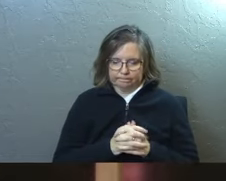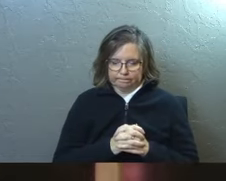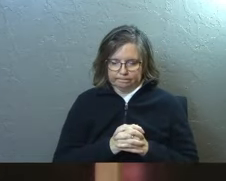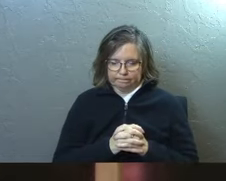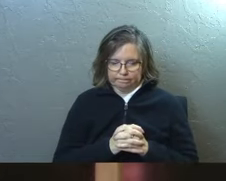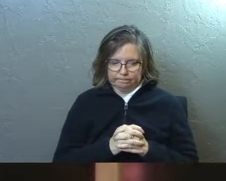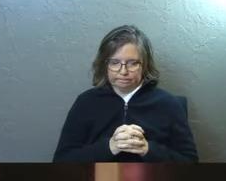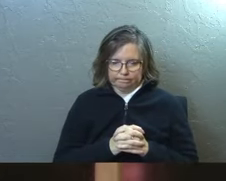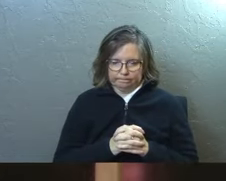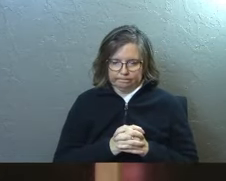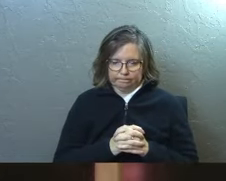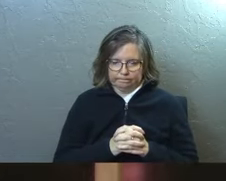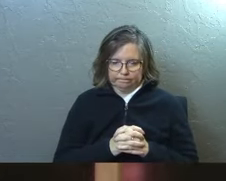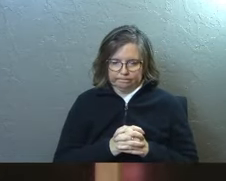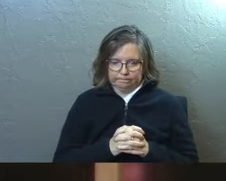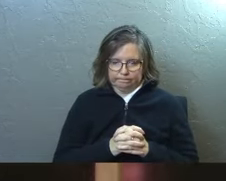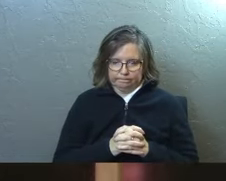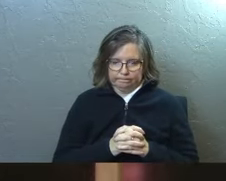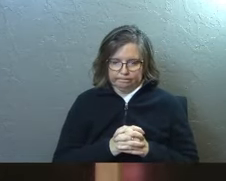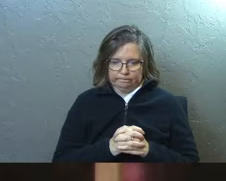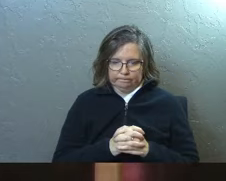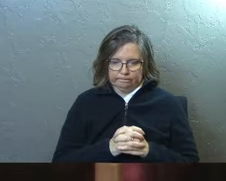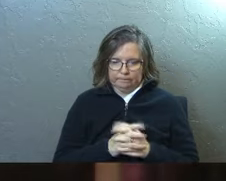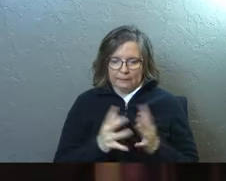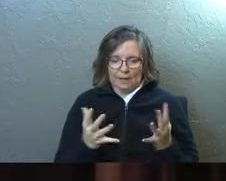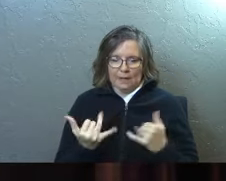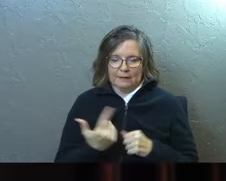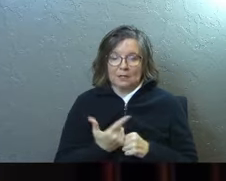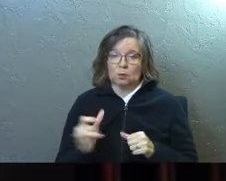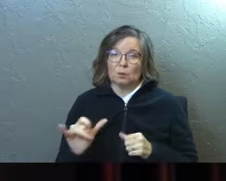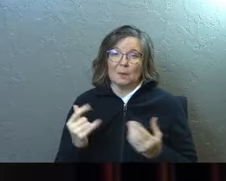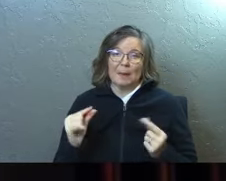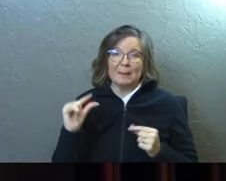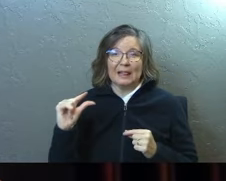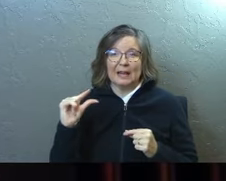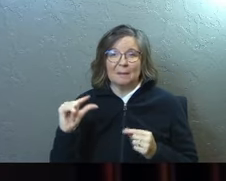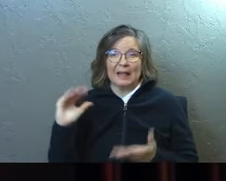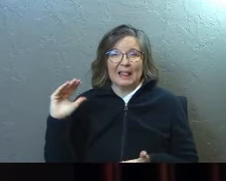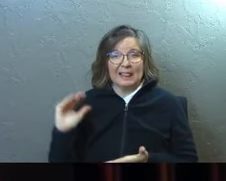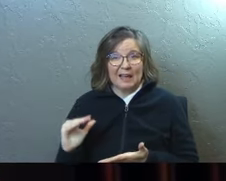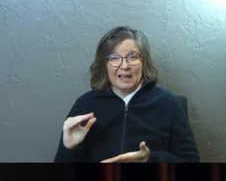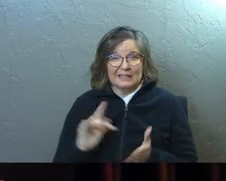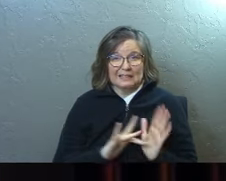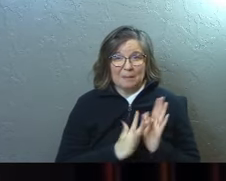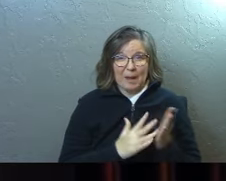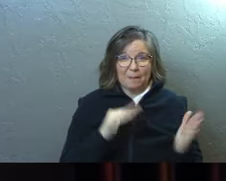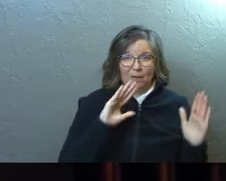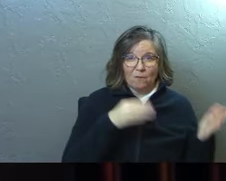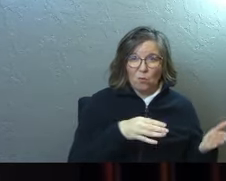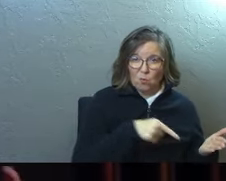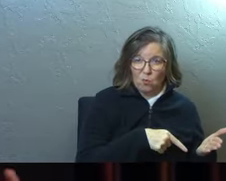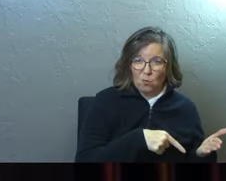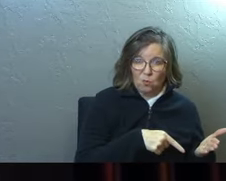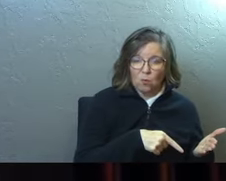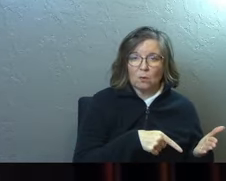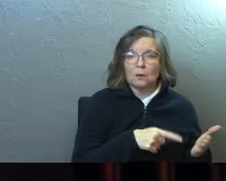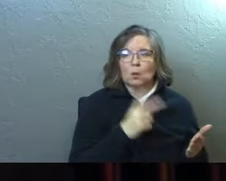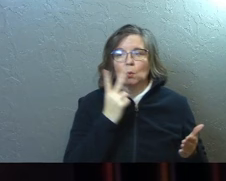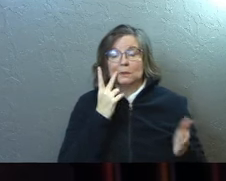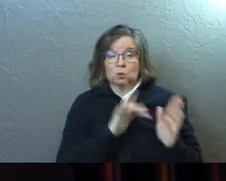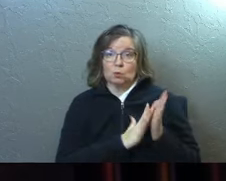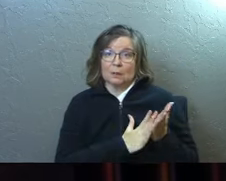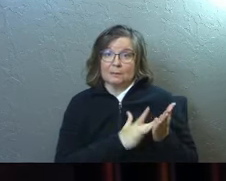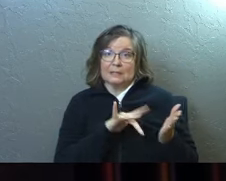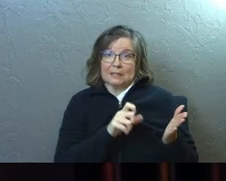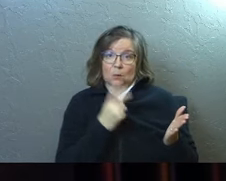a lot of today too, it's going to be maybe a little bit less on the Bible verses. Um, we're going to see what the